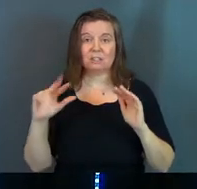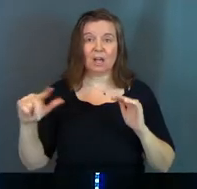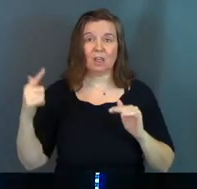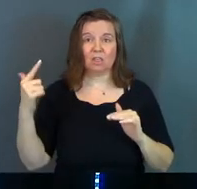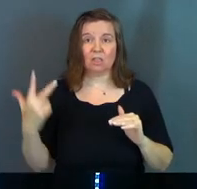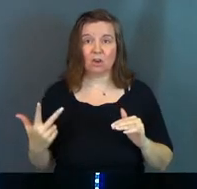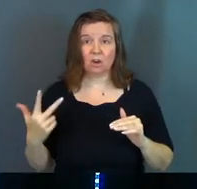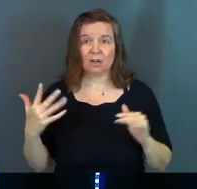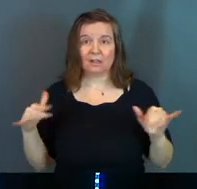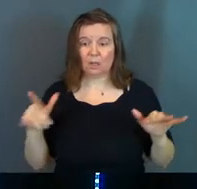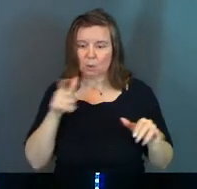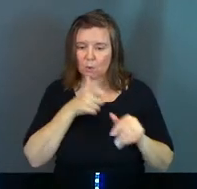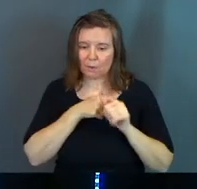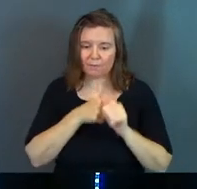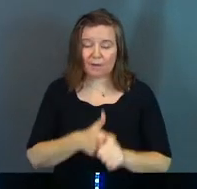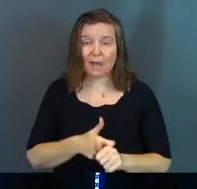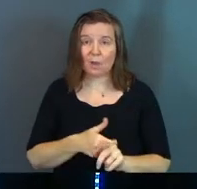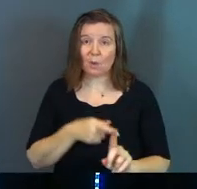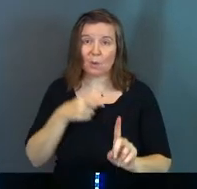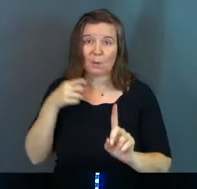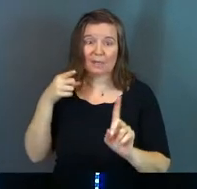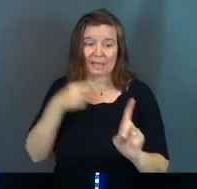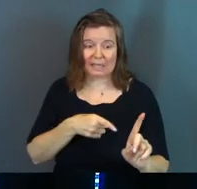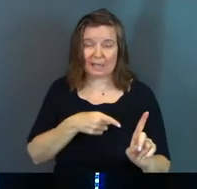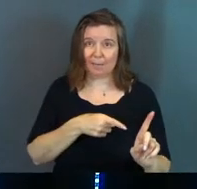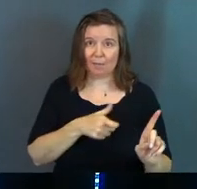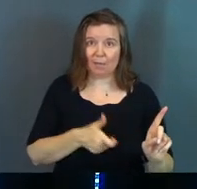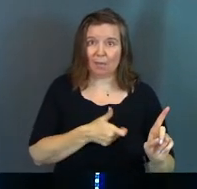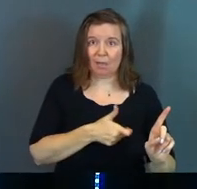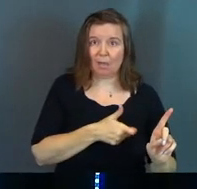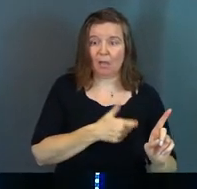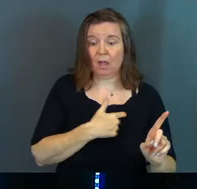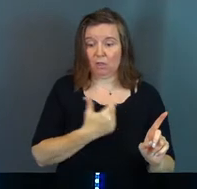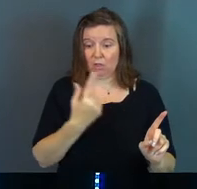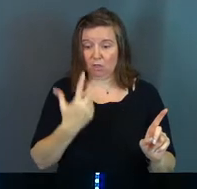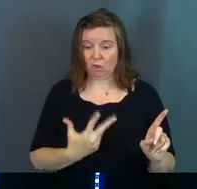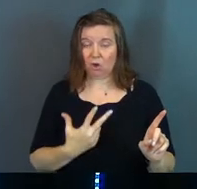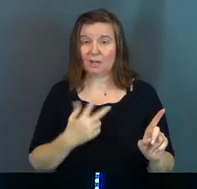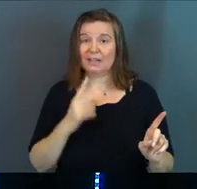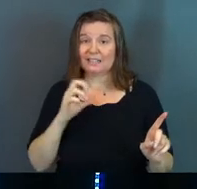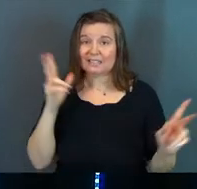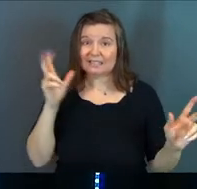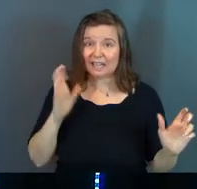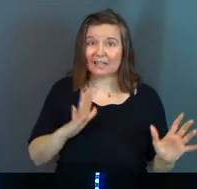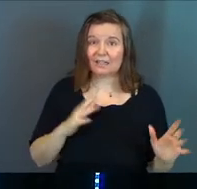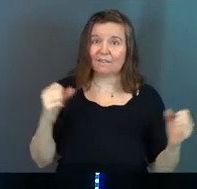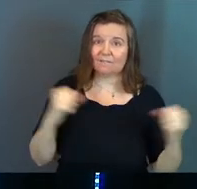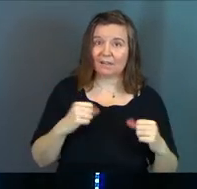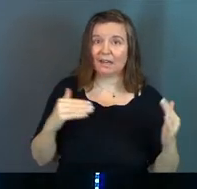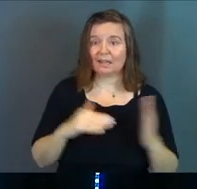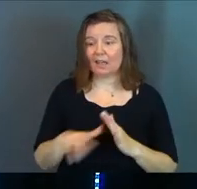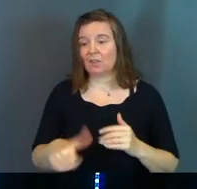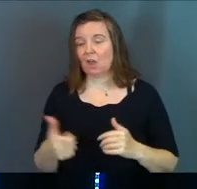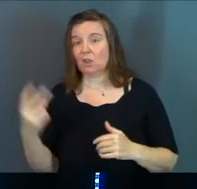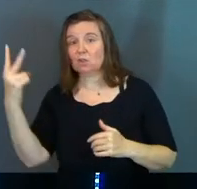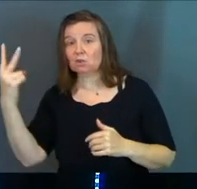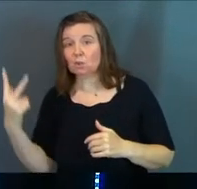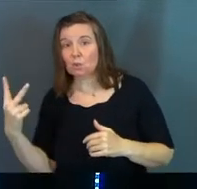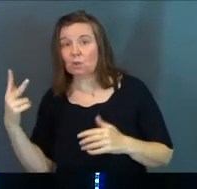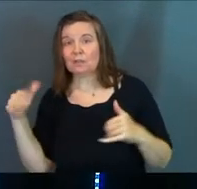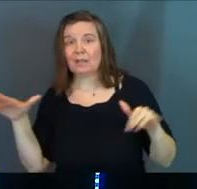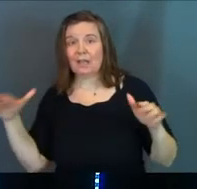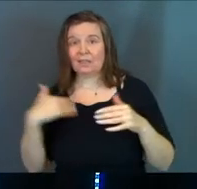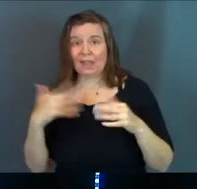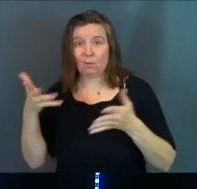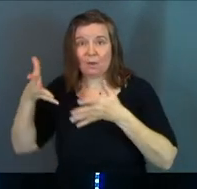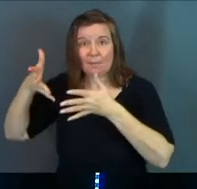third of the angels who follow him. And then the third of Satan's angels fight against the other two thirds of